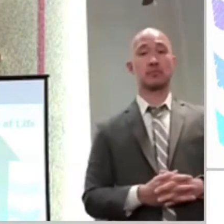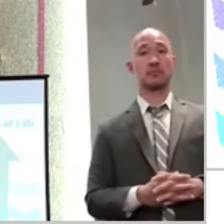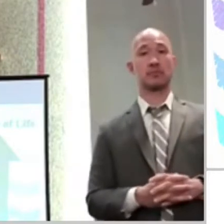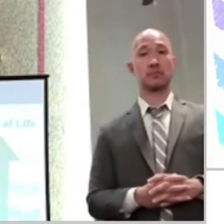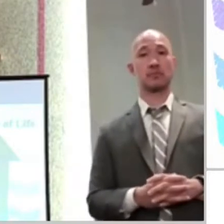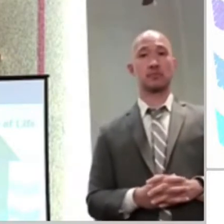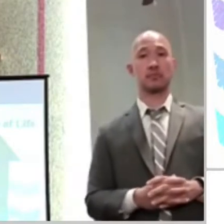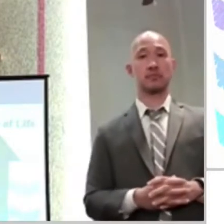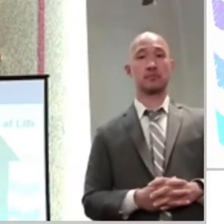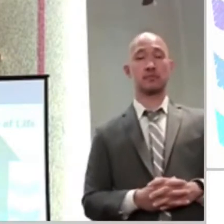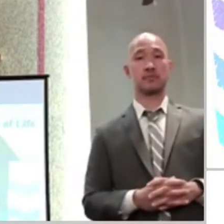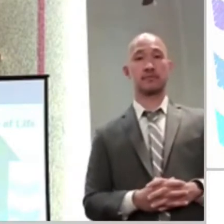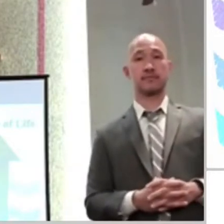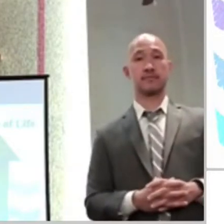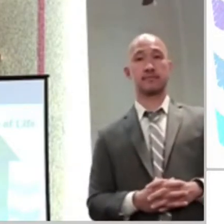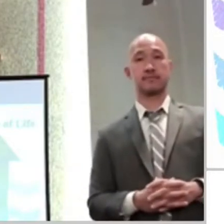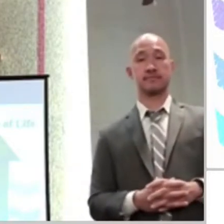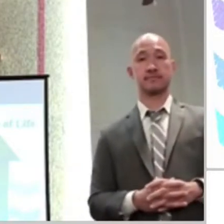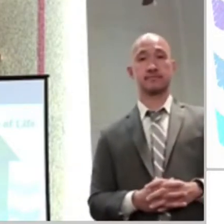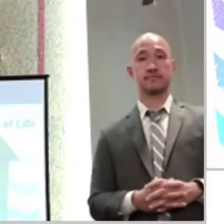he... Oh, something...